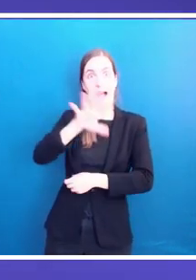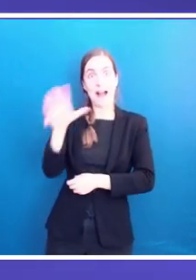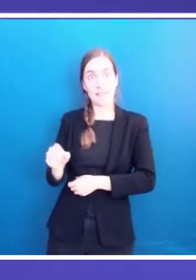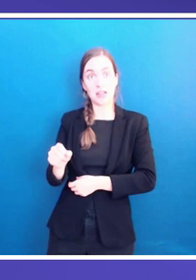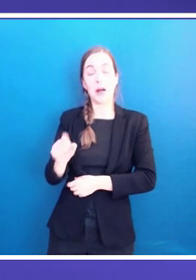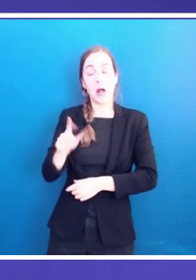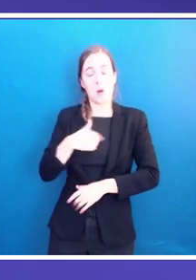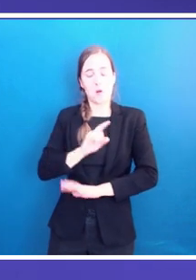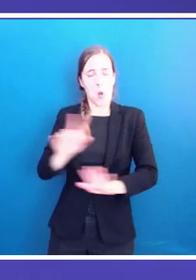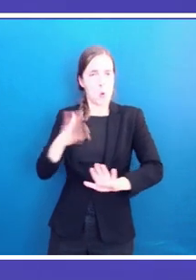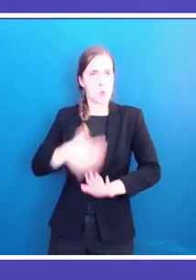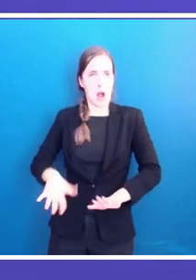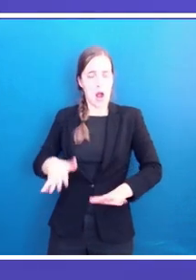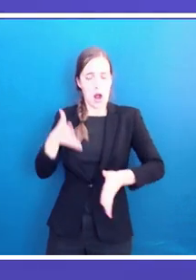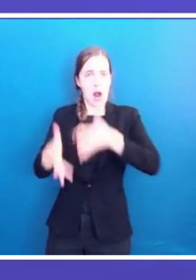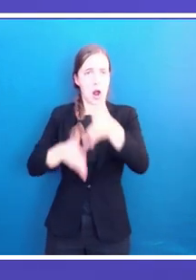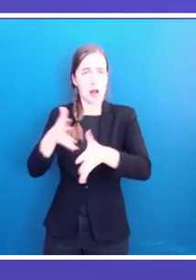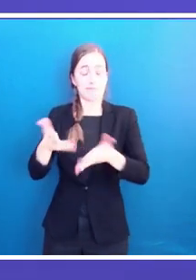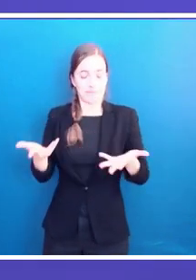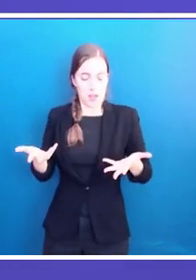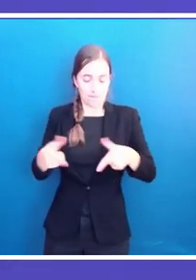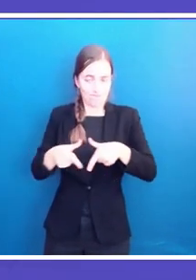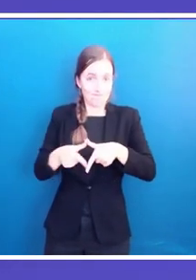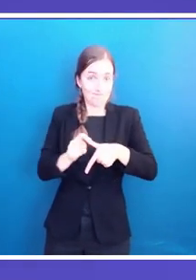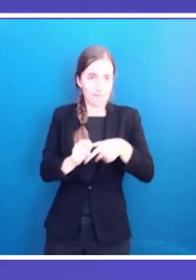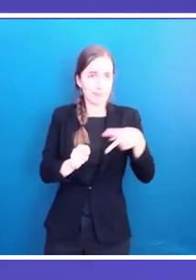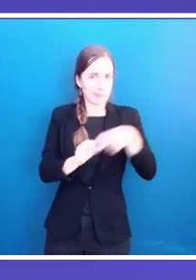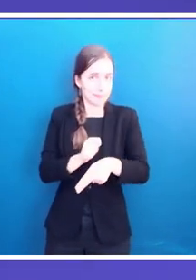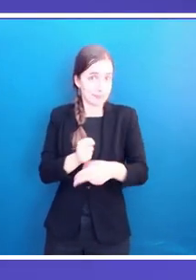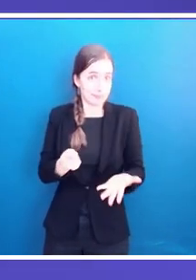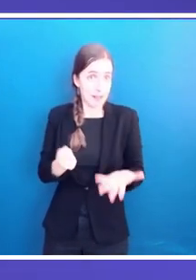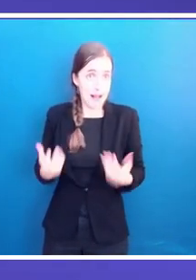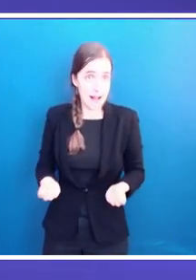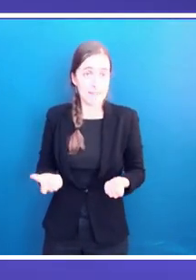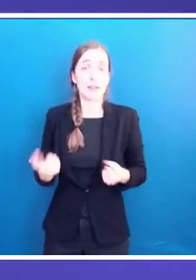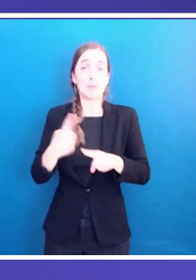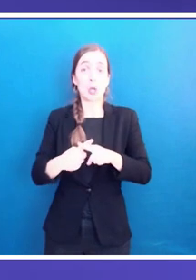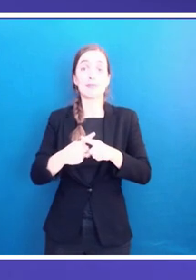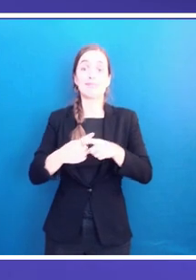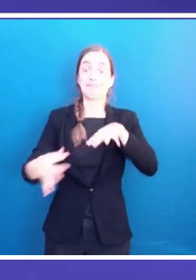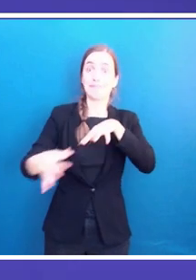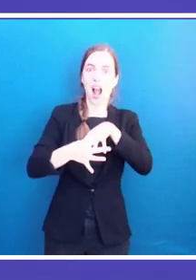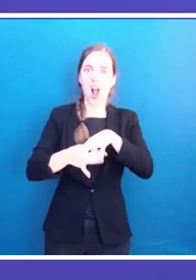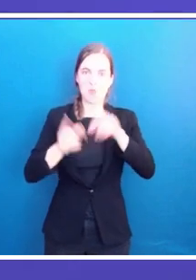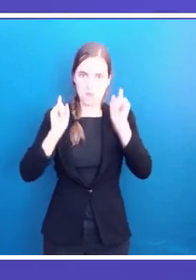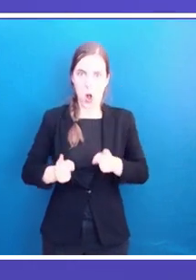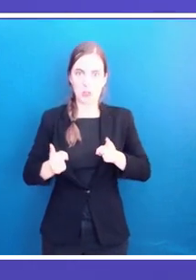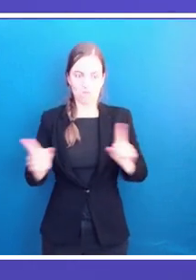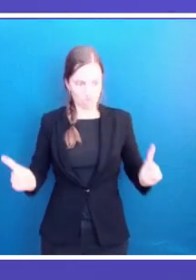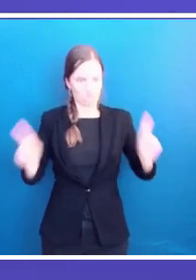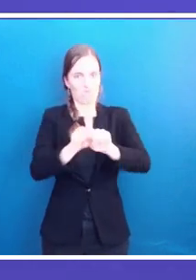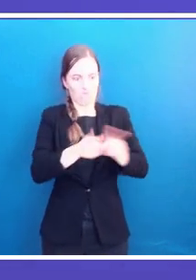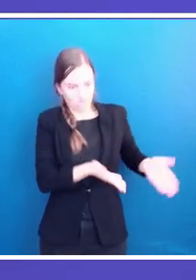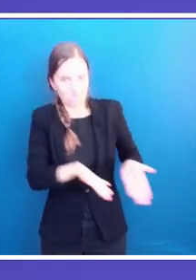reasons to call for a revolution against a male-dominated system that refuses to stand for us. And most of this, as most of the